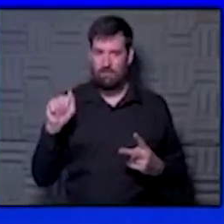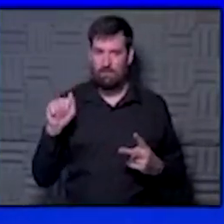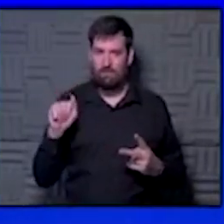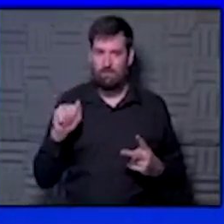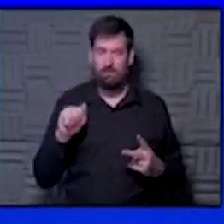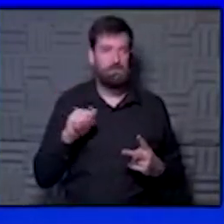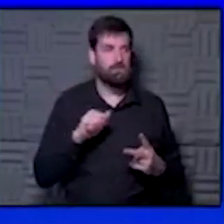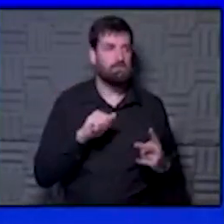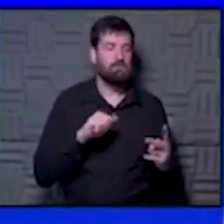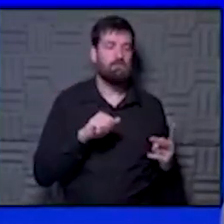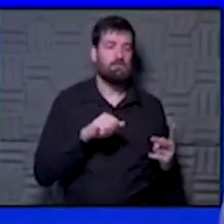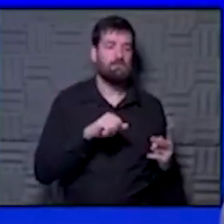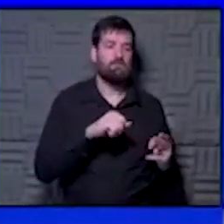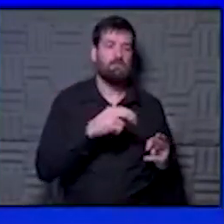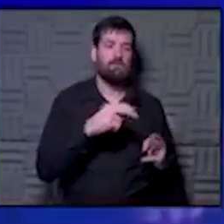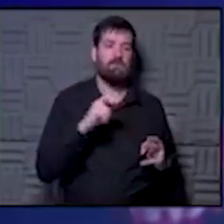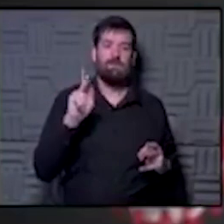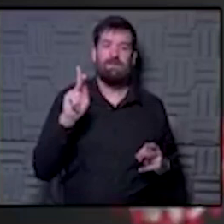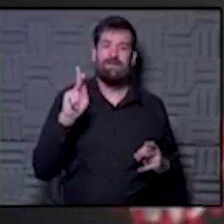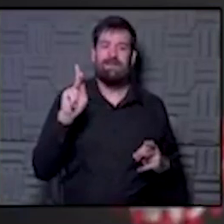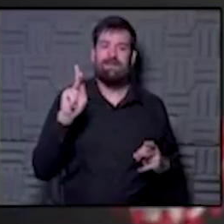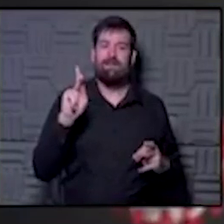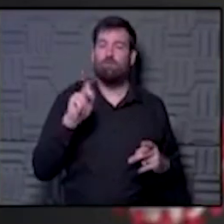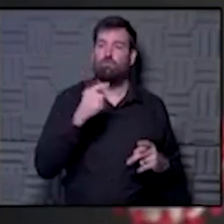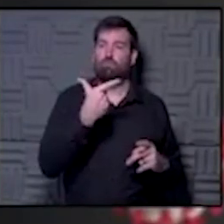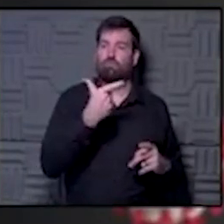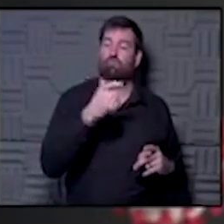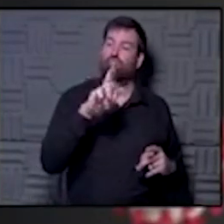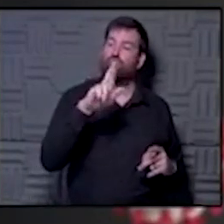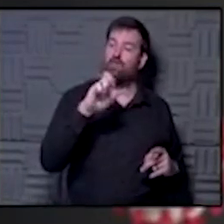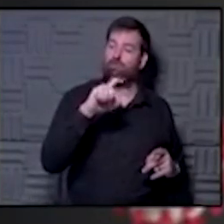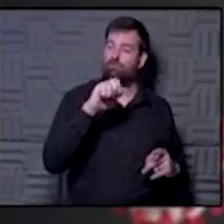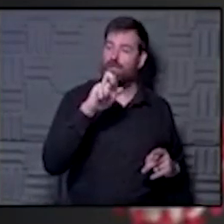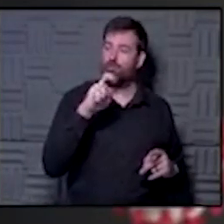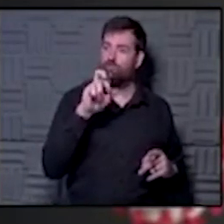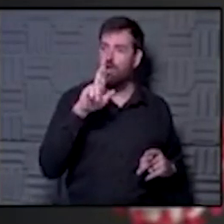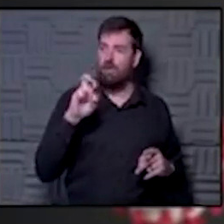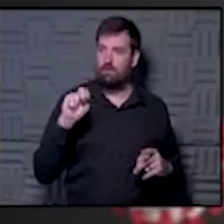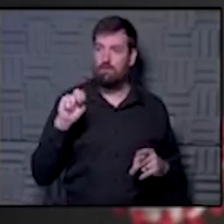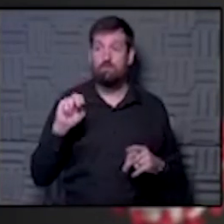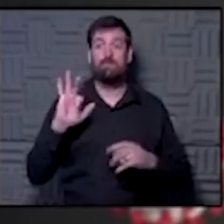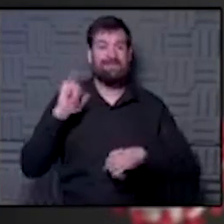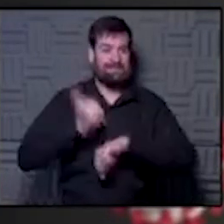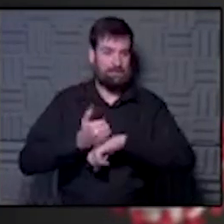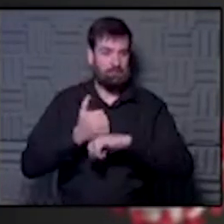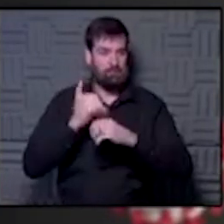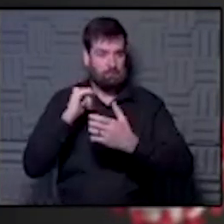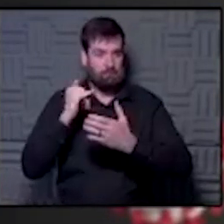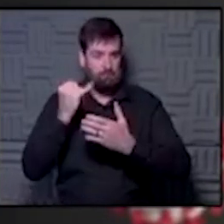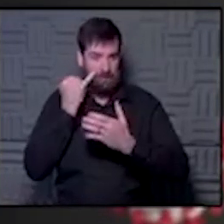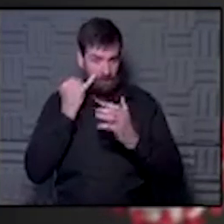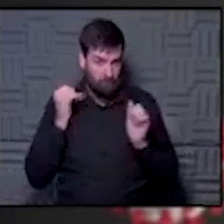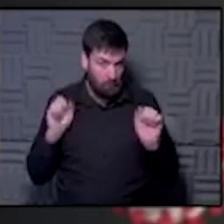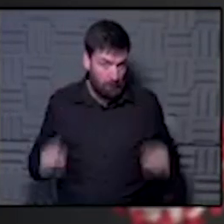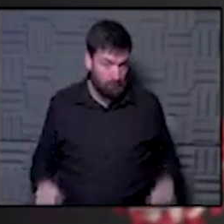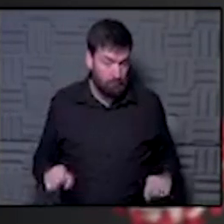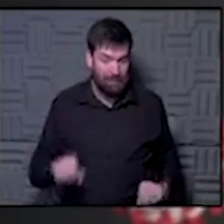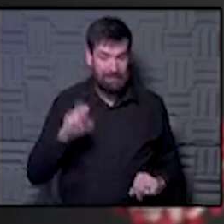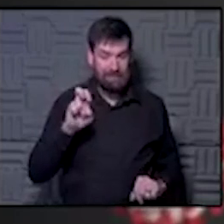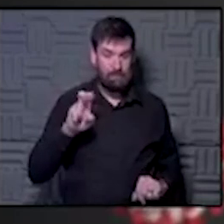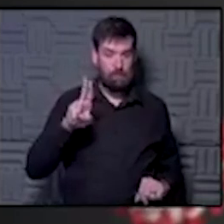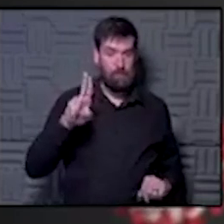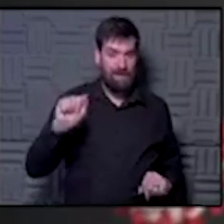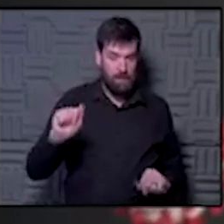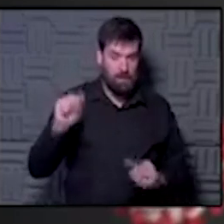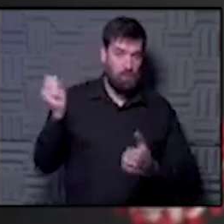their drug. Okay. So the Regeneron one, we are putting systems and protocols in place. If there is an EUA, an emergency